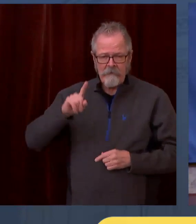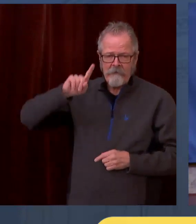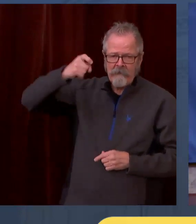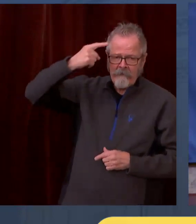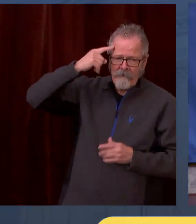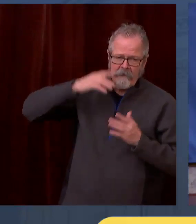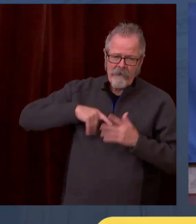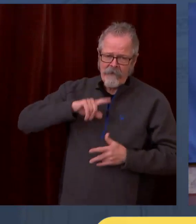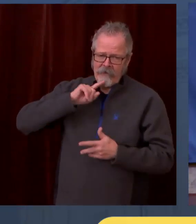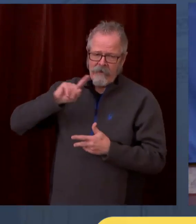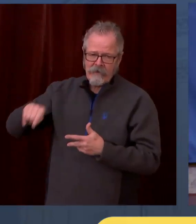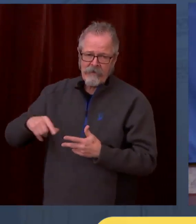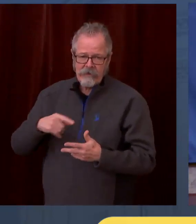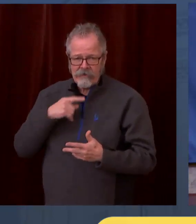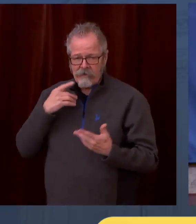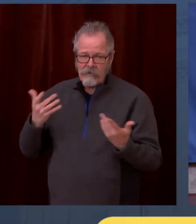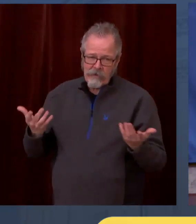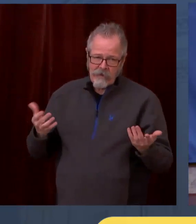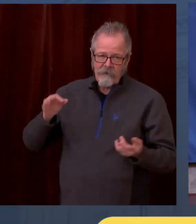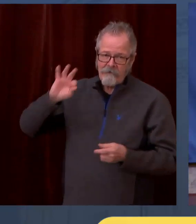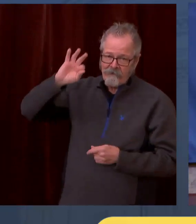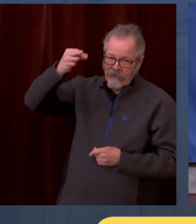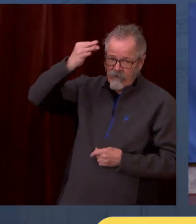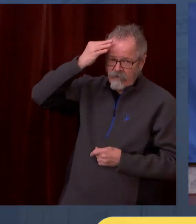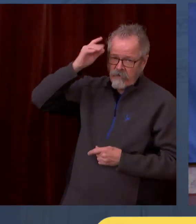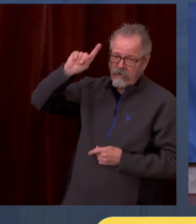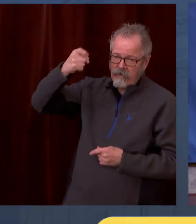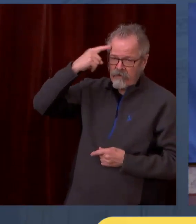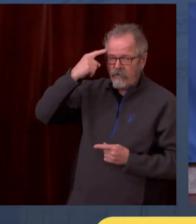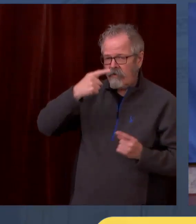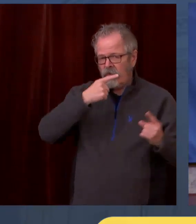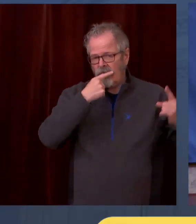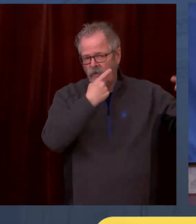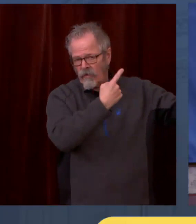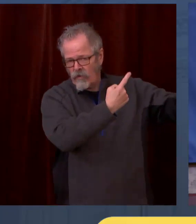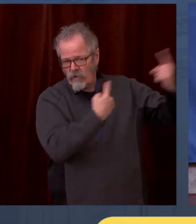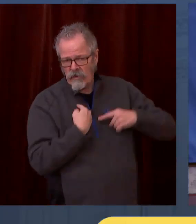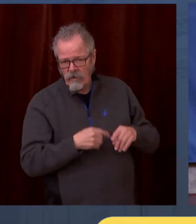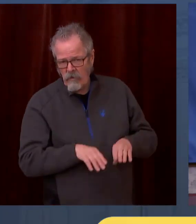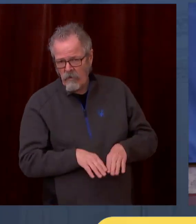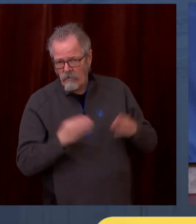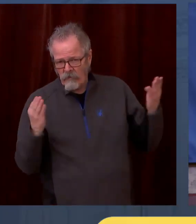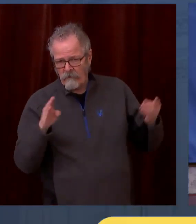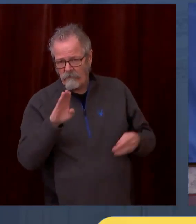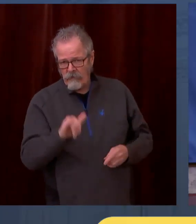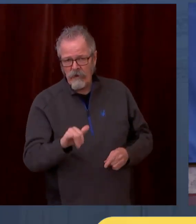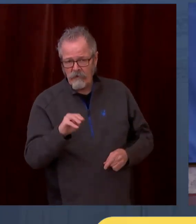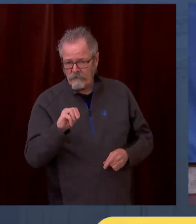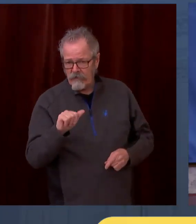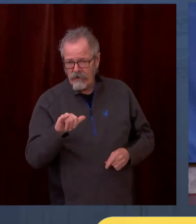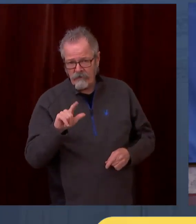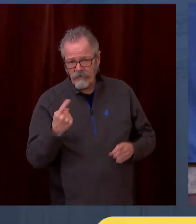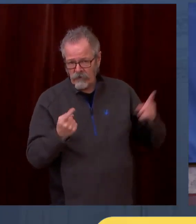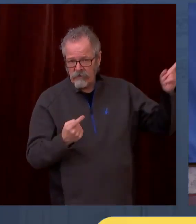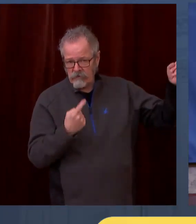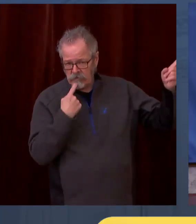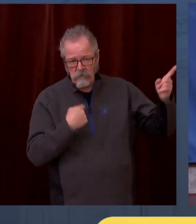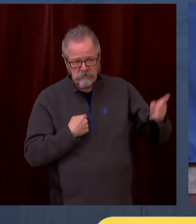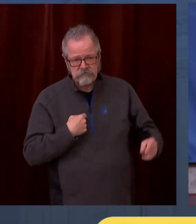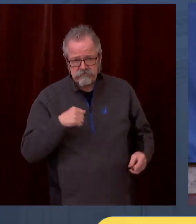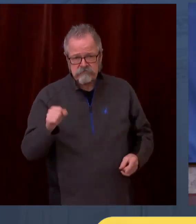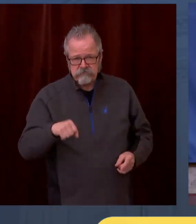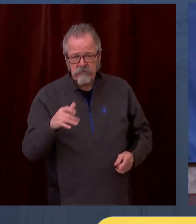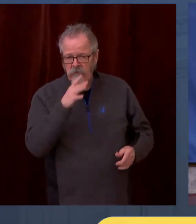all people will be available on May 1st. So, we would anticipate that will be the situation. And we're moving as fast as we can to get everybody in the